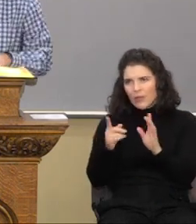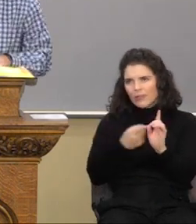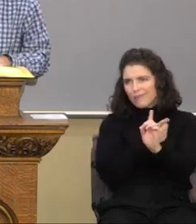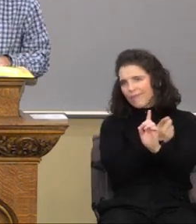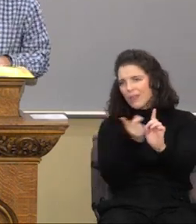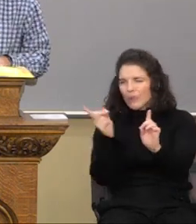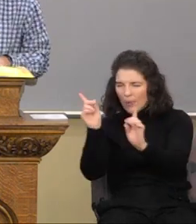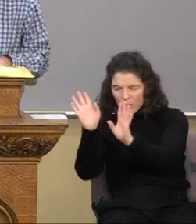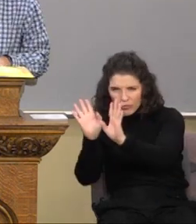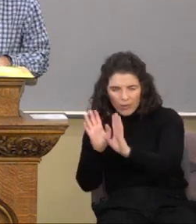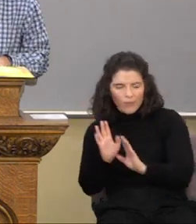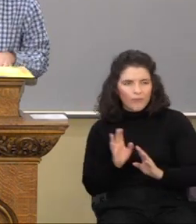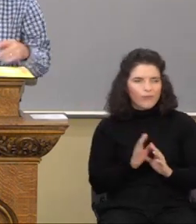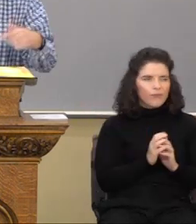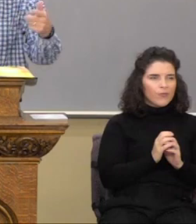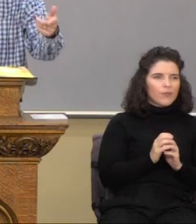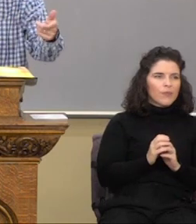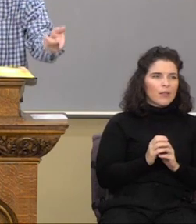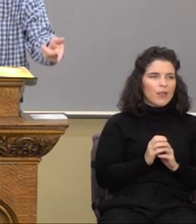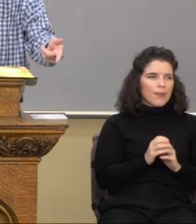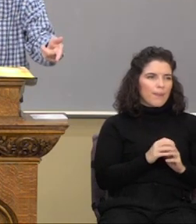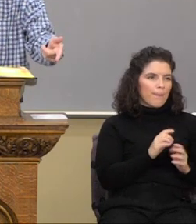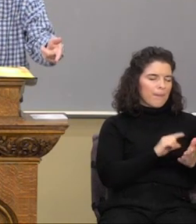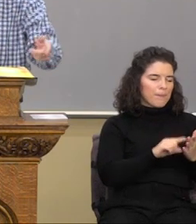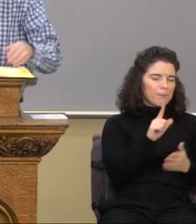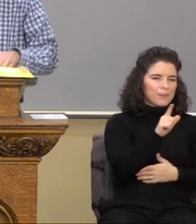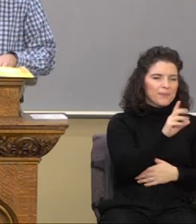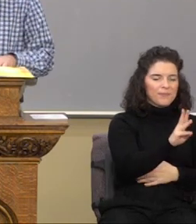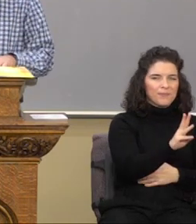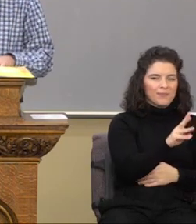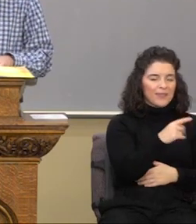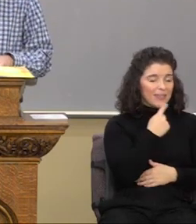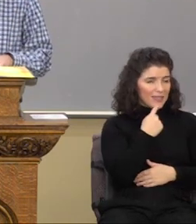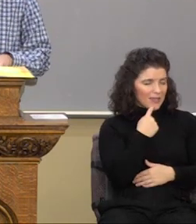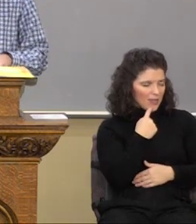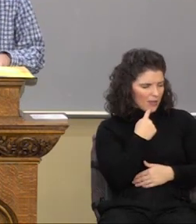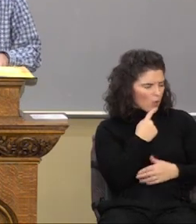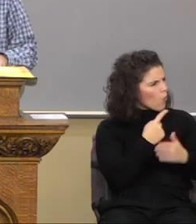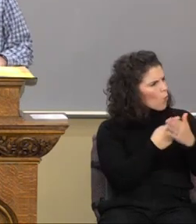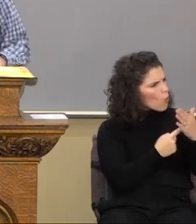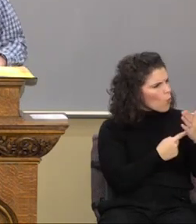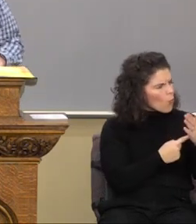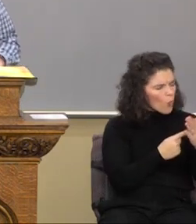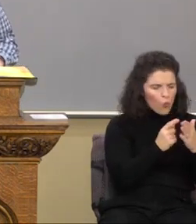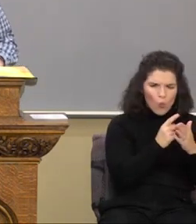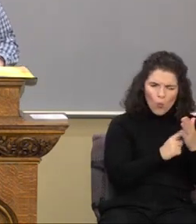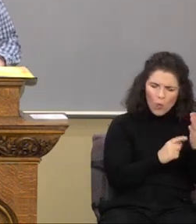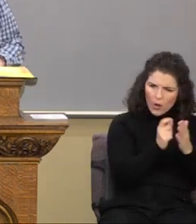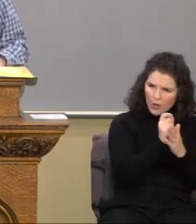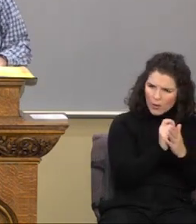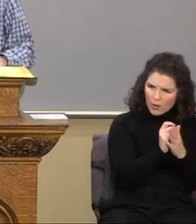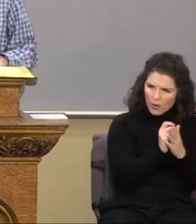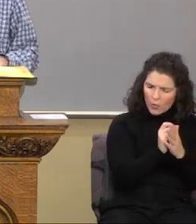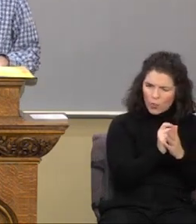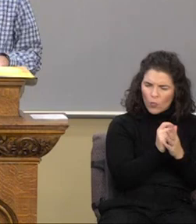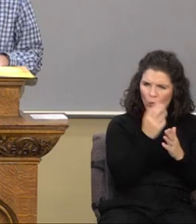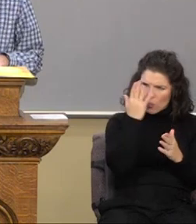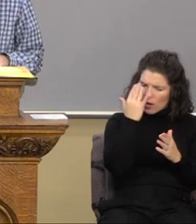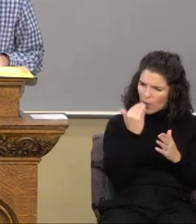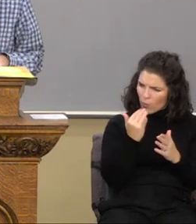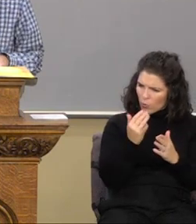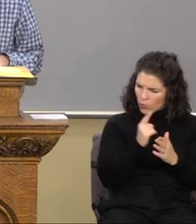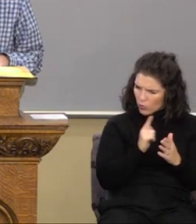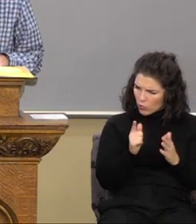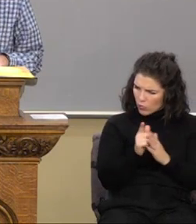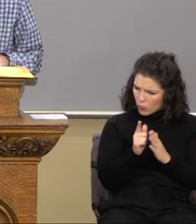rabbit trail there. Verse 26. He said unto him, what is written in the law? Why would the Lord ask? Because this